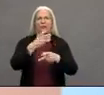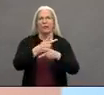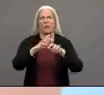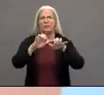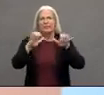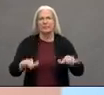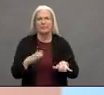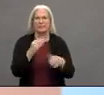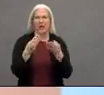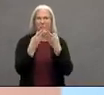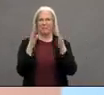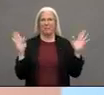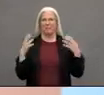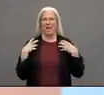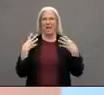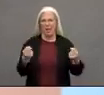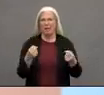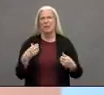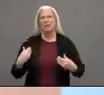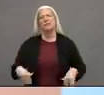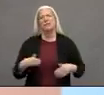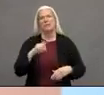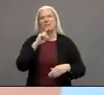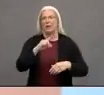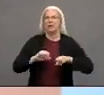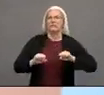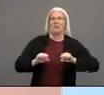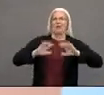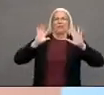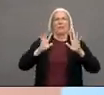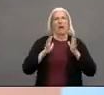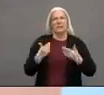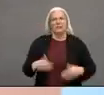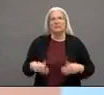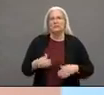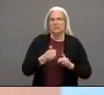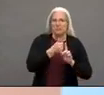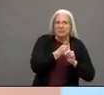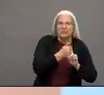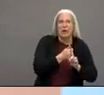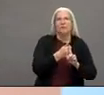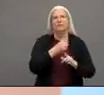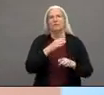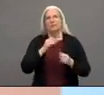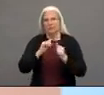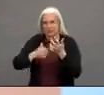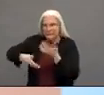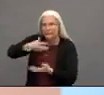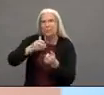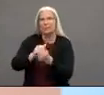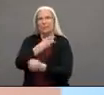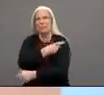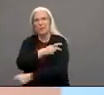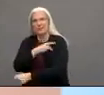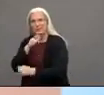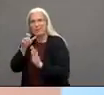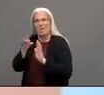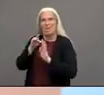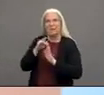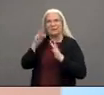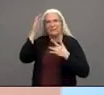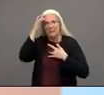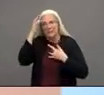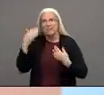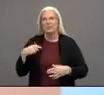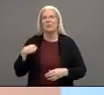tremendous sacrifices in the care of patients and in the care of the community as a whole and so today we want to honor and highlight the work that our public health